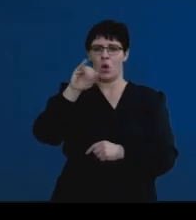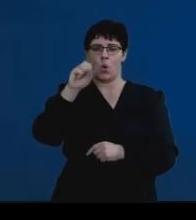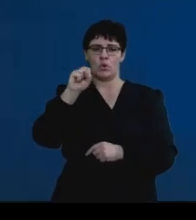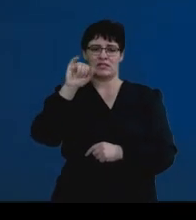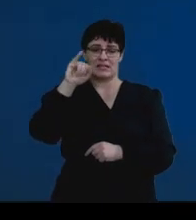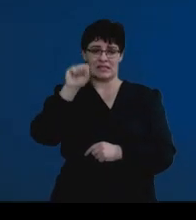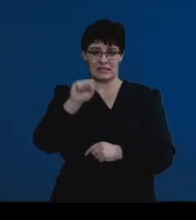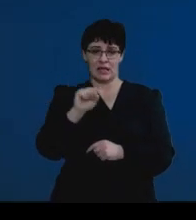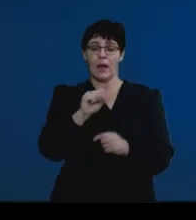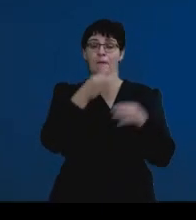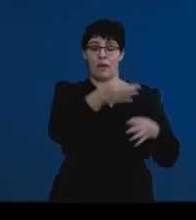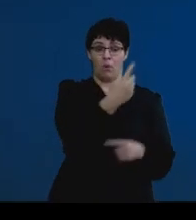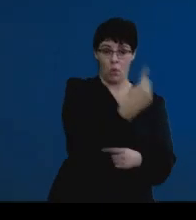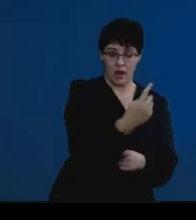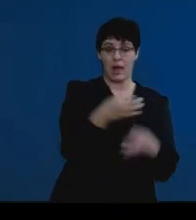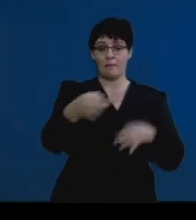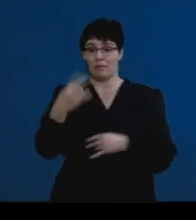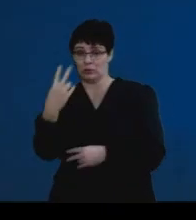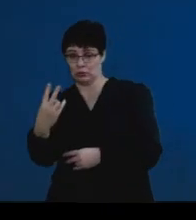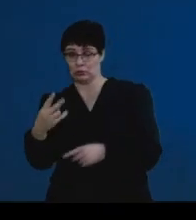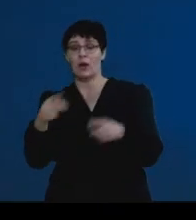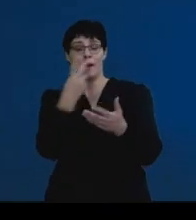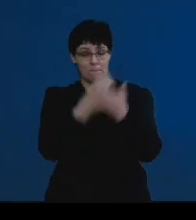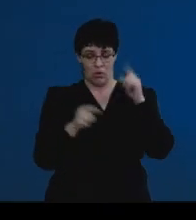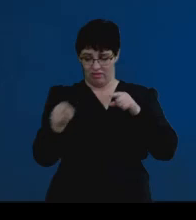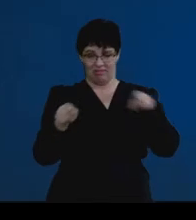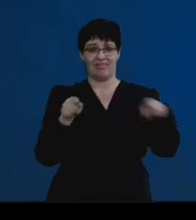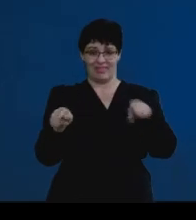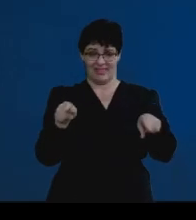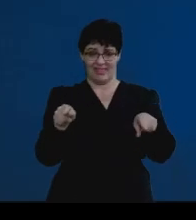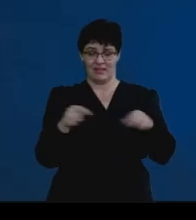to both paper one and paper two, is a common thread to both these exams.